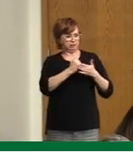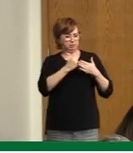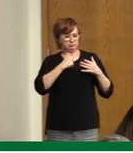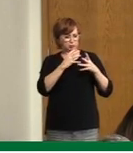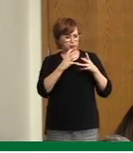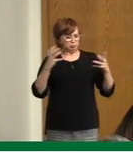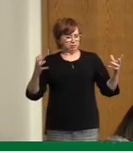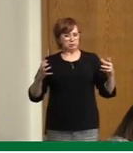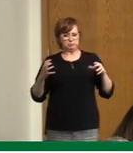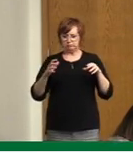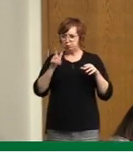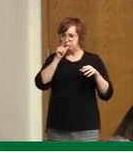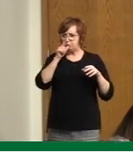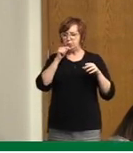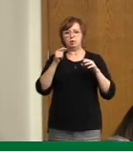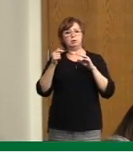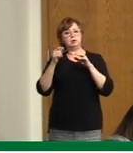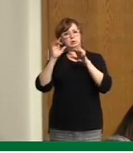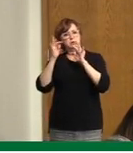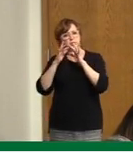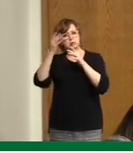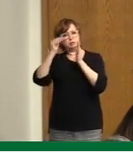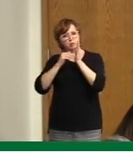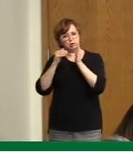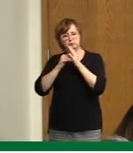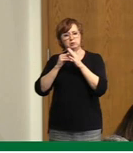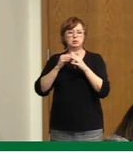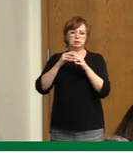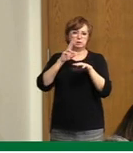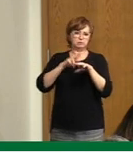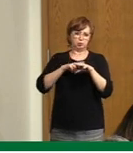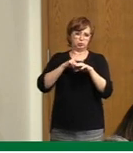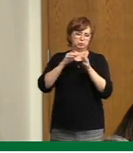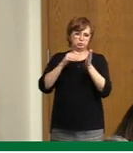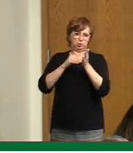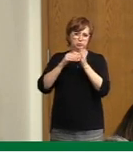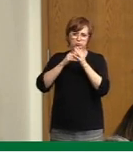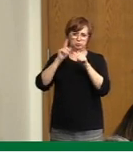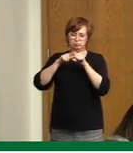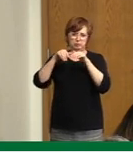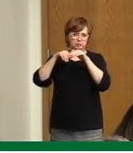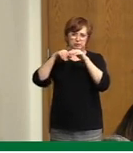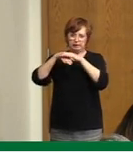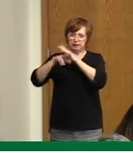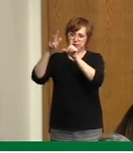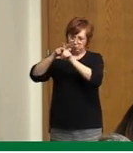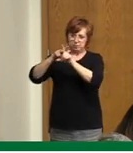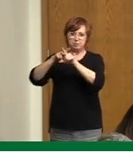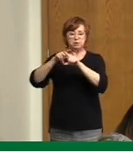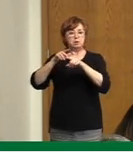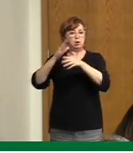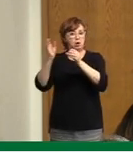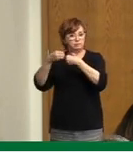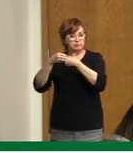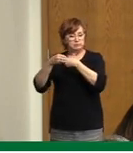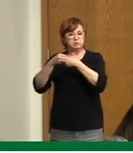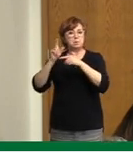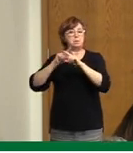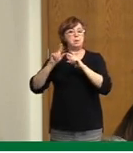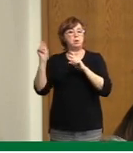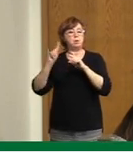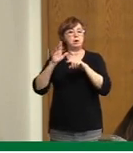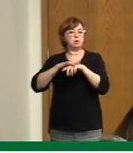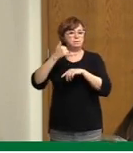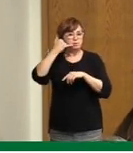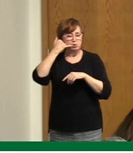obviously you don't always need to see them in person. During that time of isolation, they can support you virtually. But obviously if you need more urgent care,